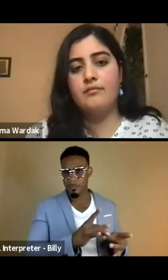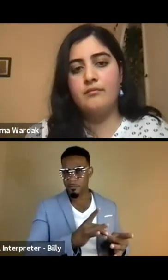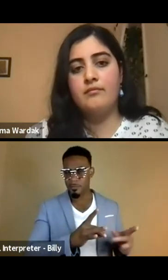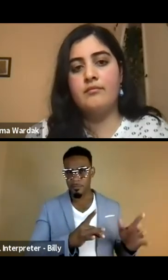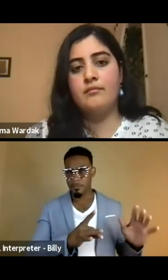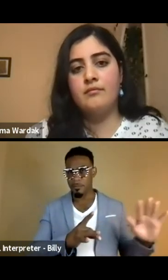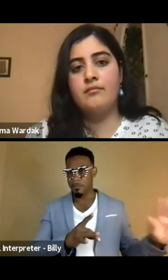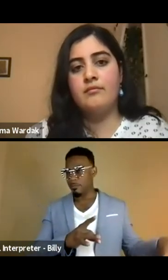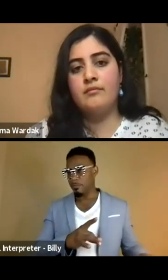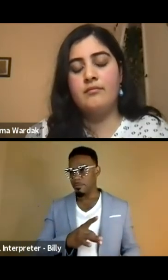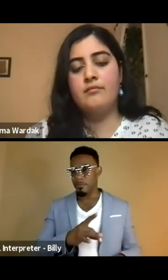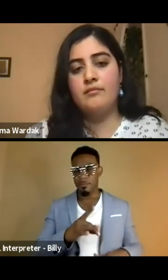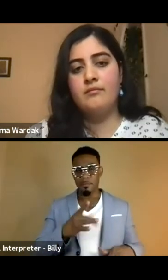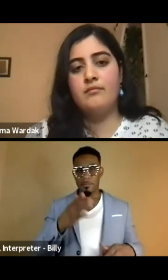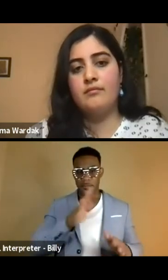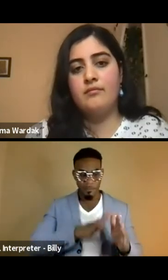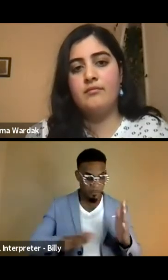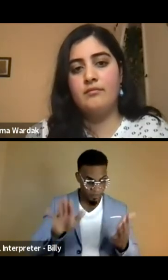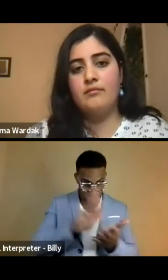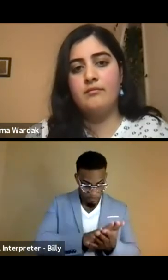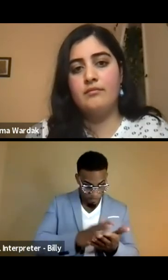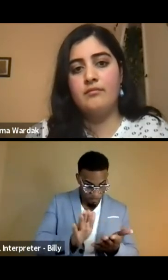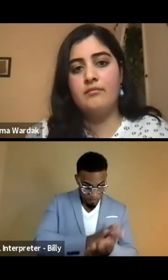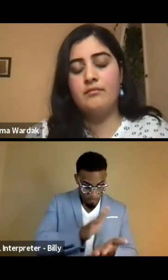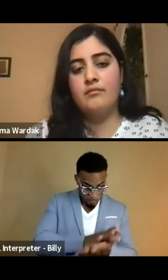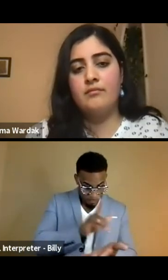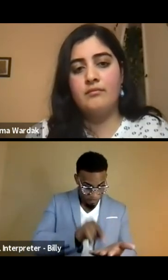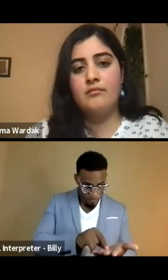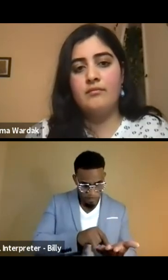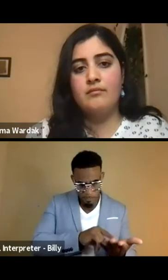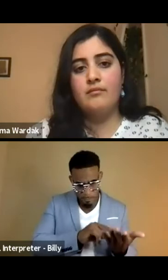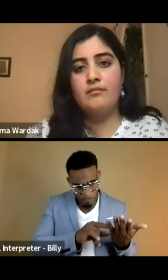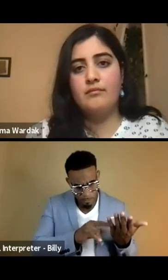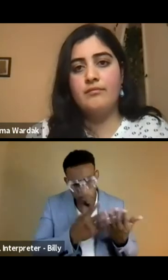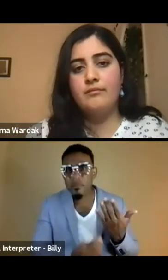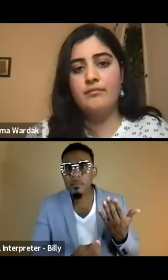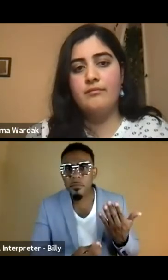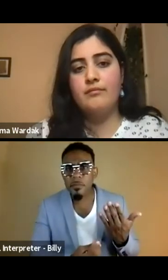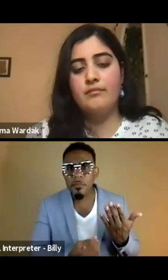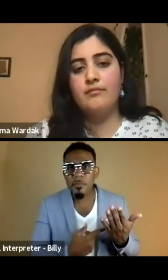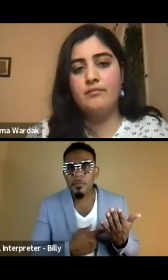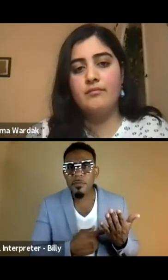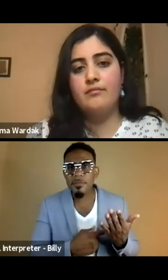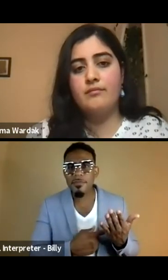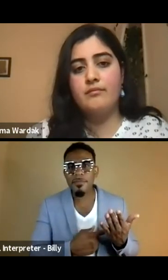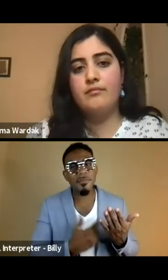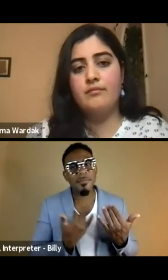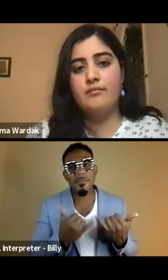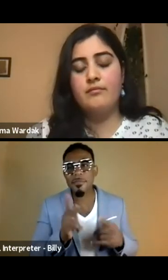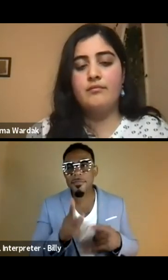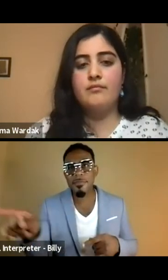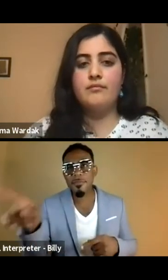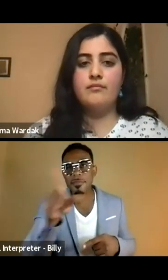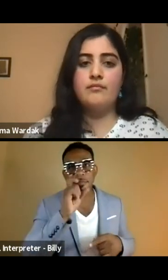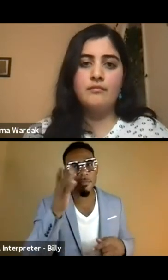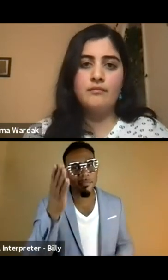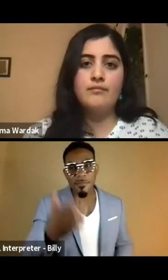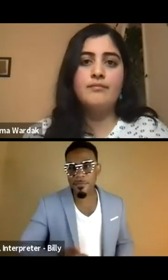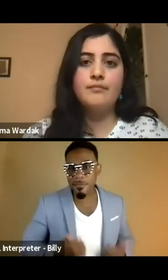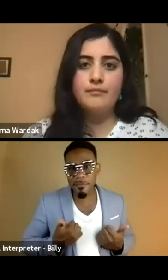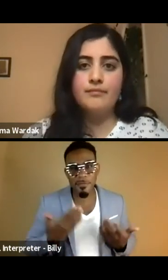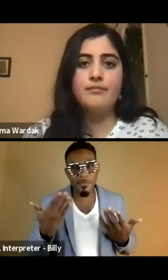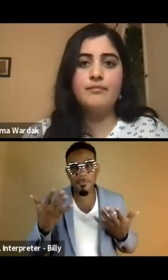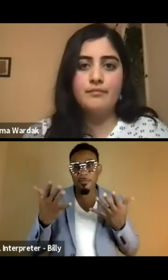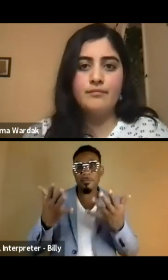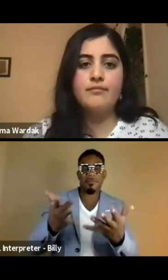the front of our, you know, of what we're seeing, um, there are still people that will be there left in